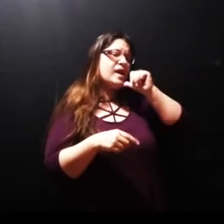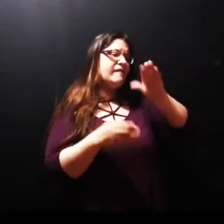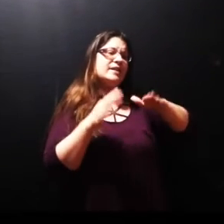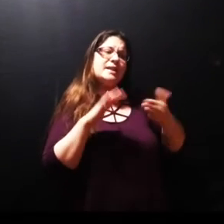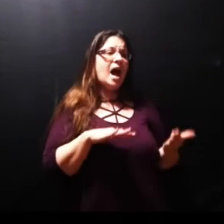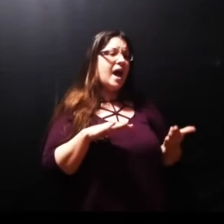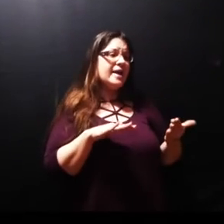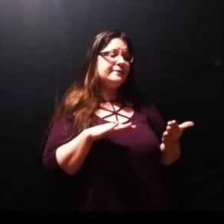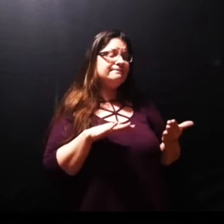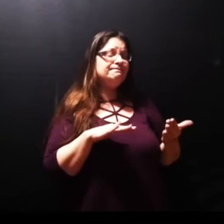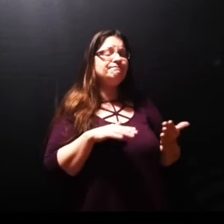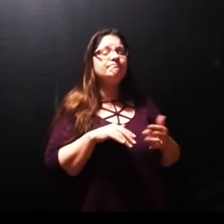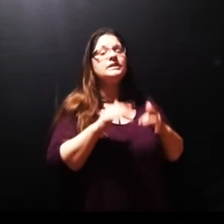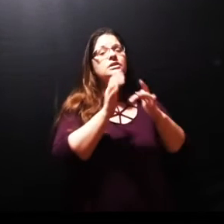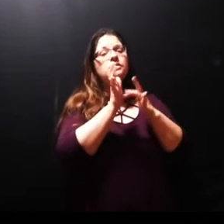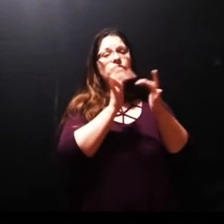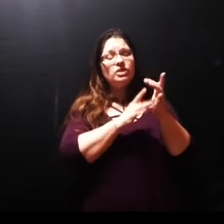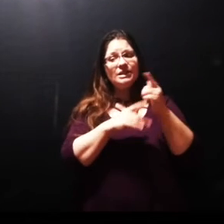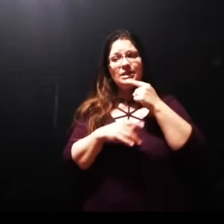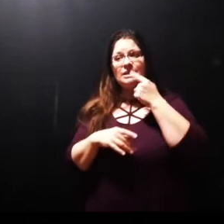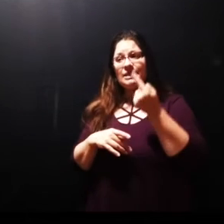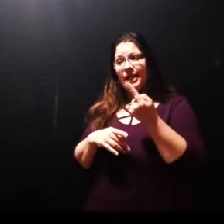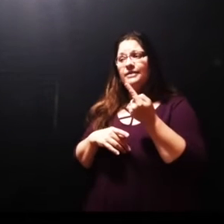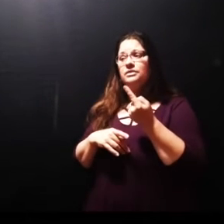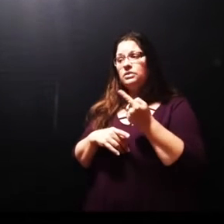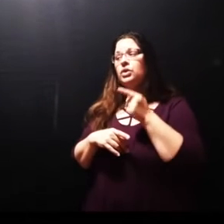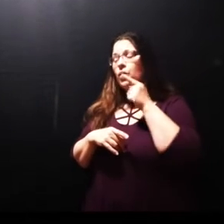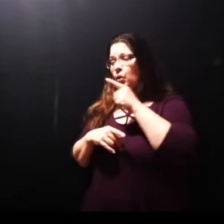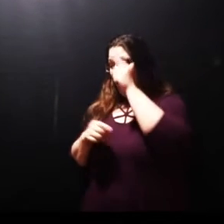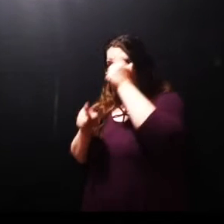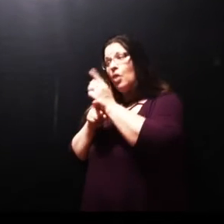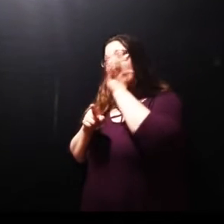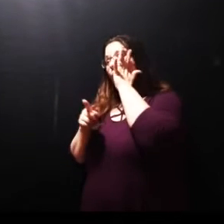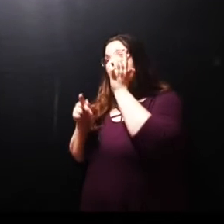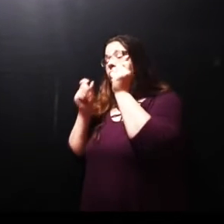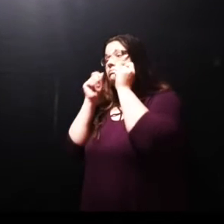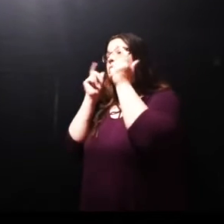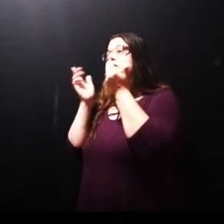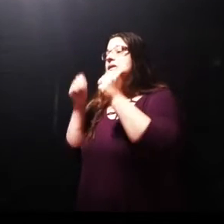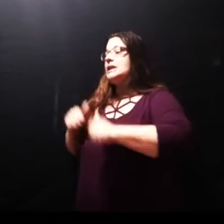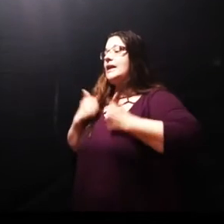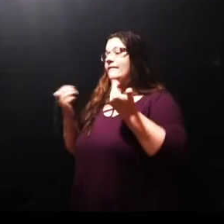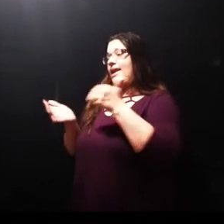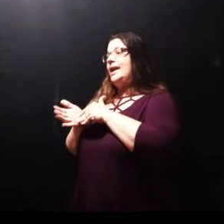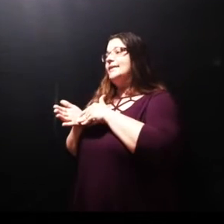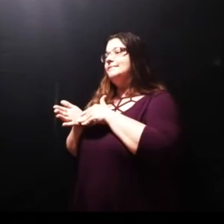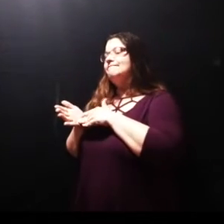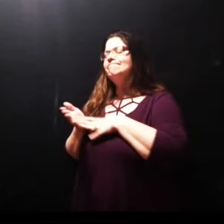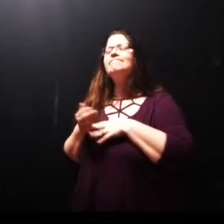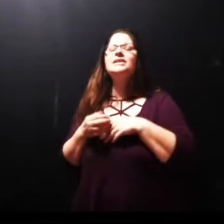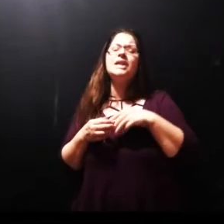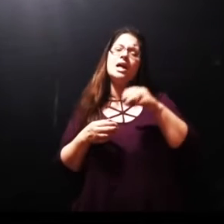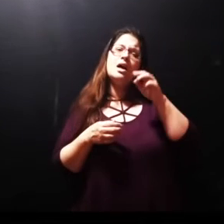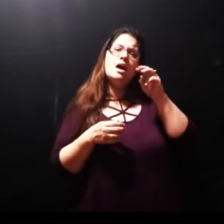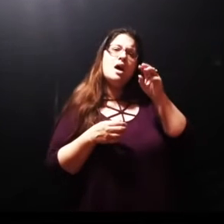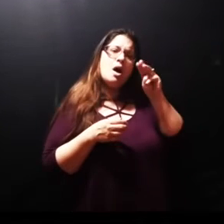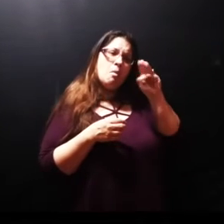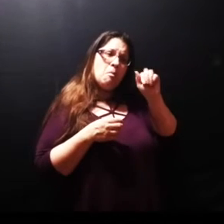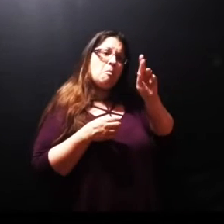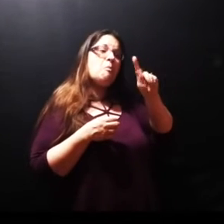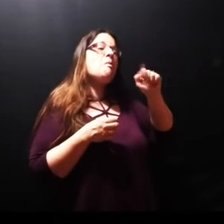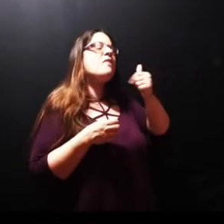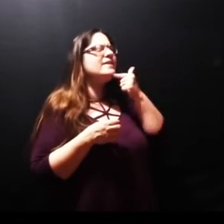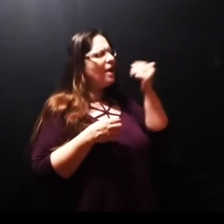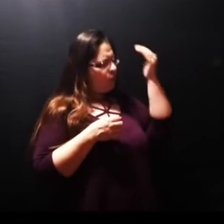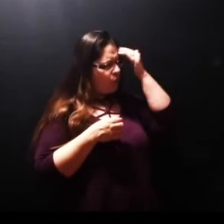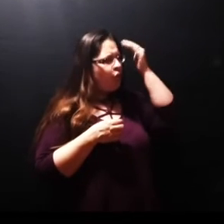Martha said unto him I know that he shall rise again in the resurrection at the last day and that's where we're going to stop